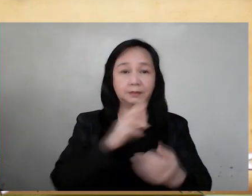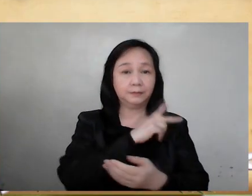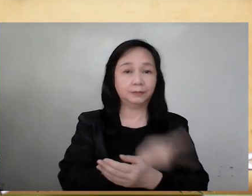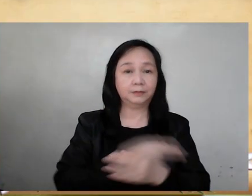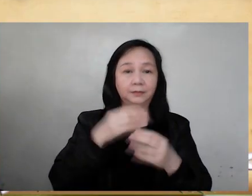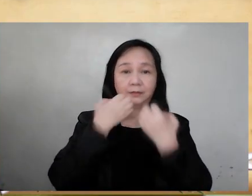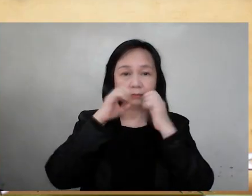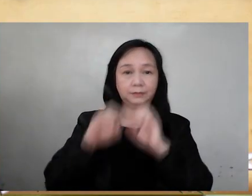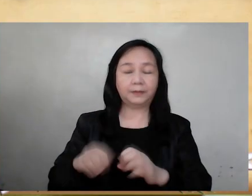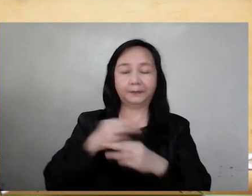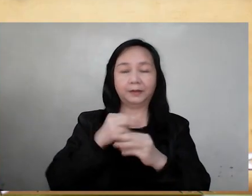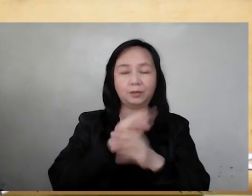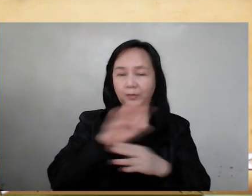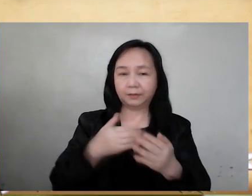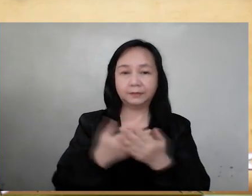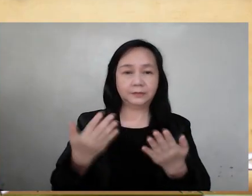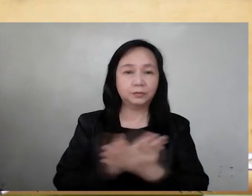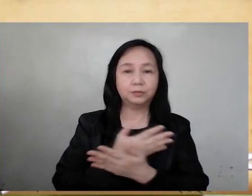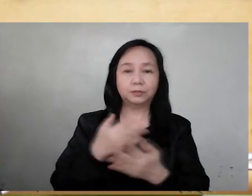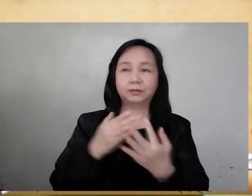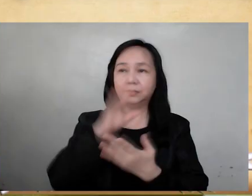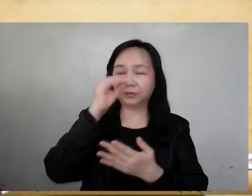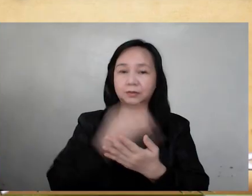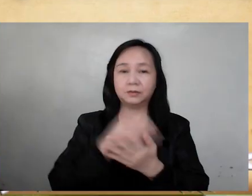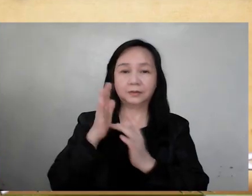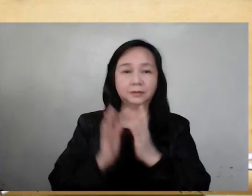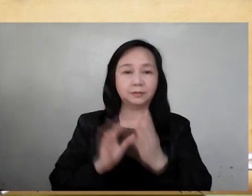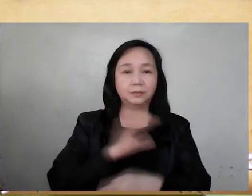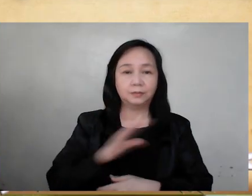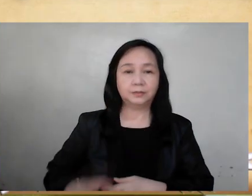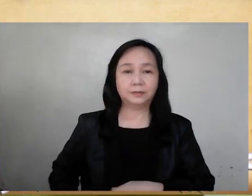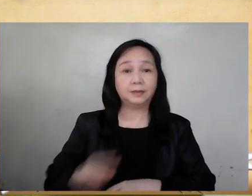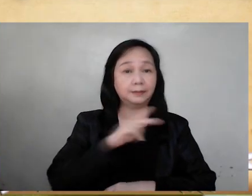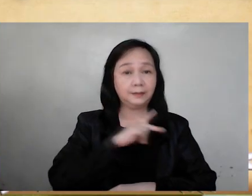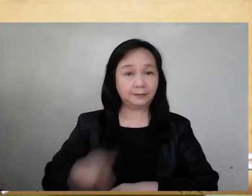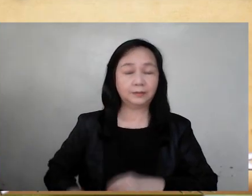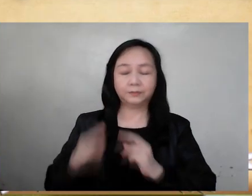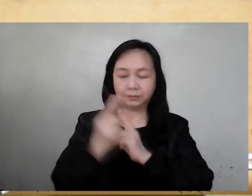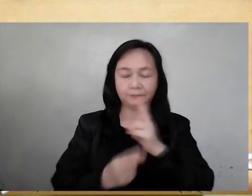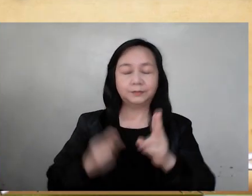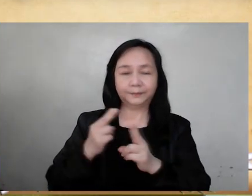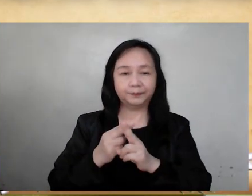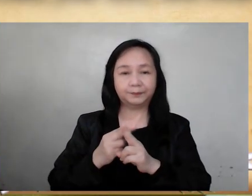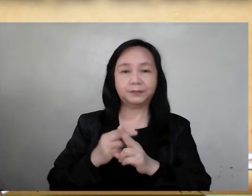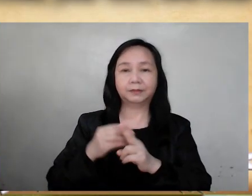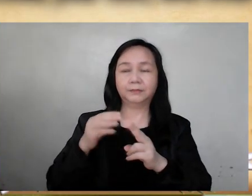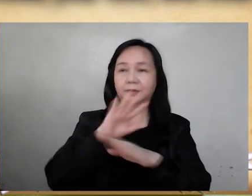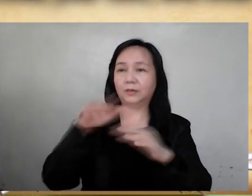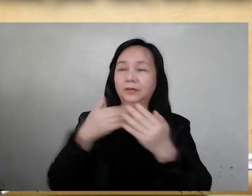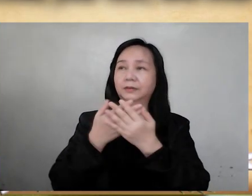the power of evil and make all things new in your Son, Jesus Christ, the King of the Universe.